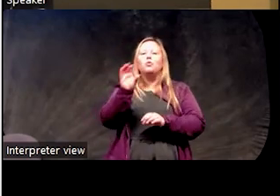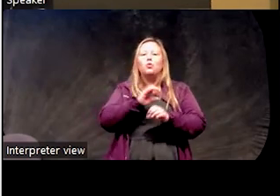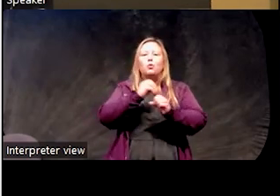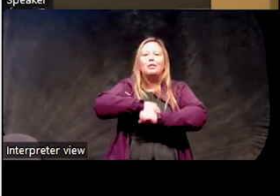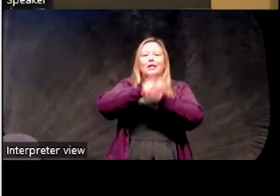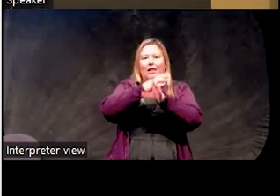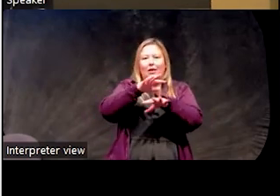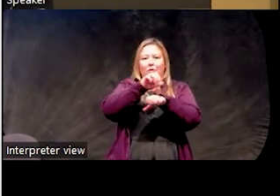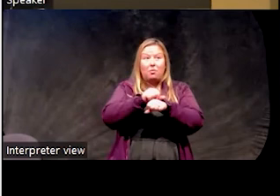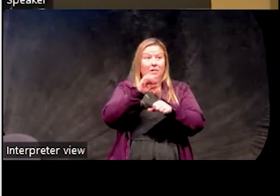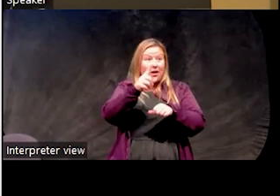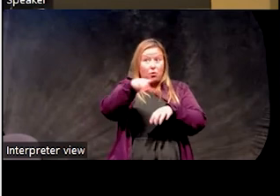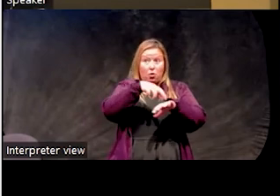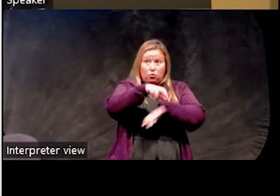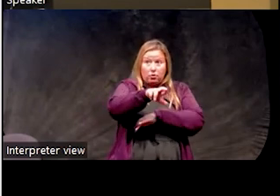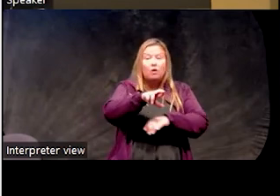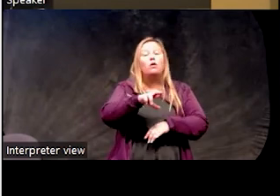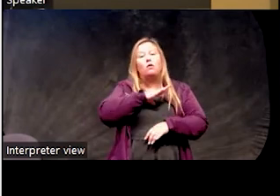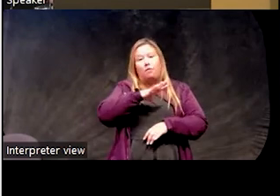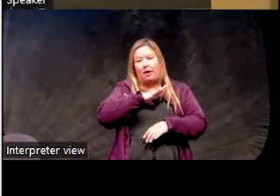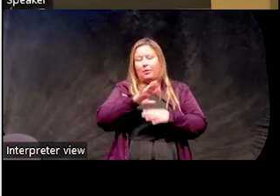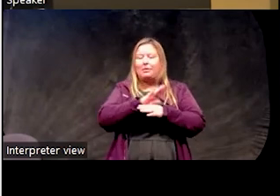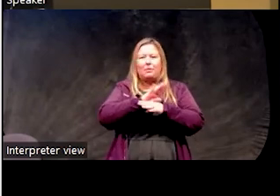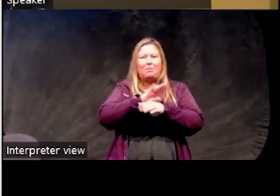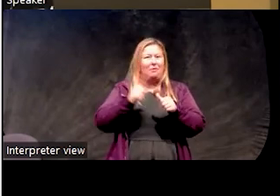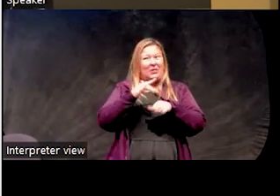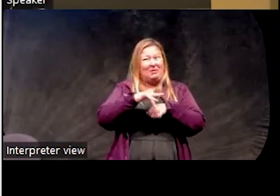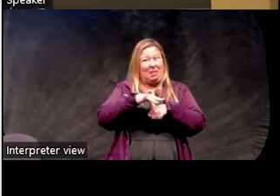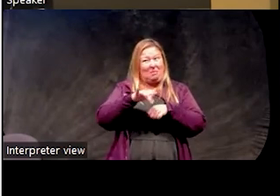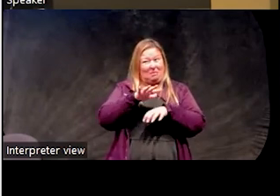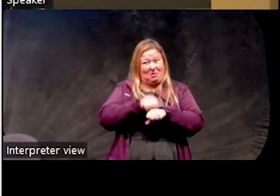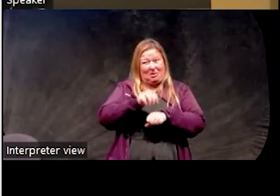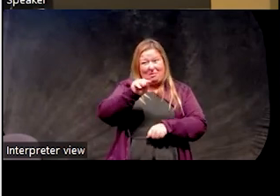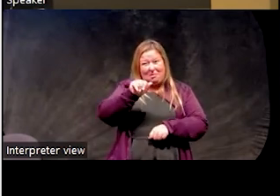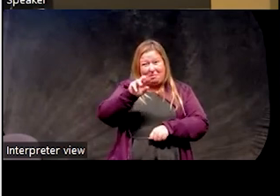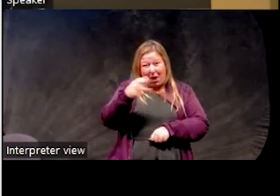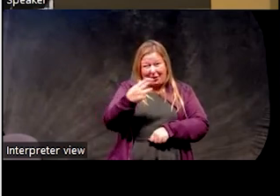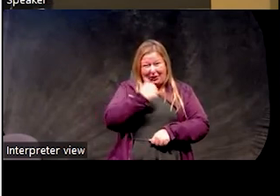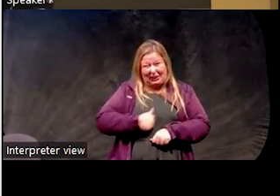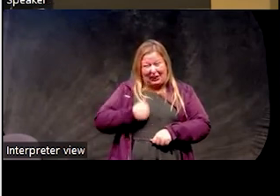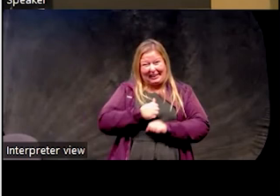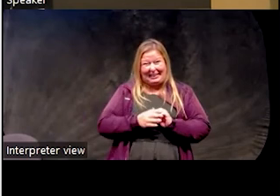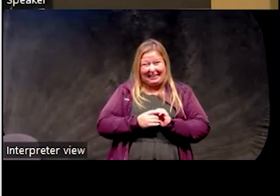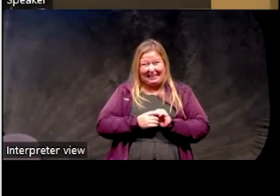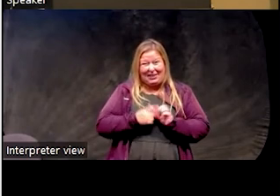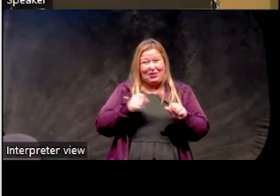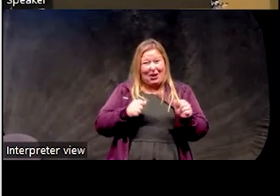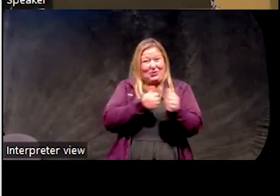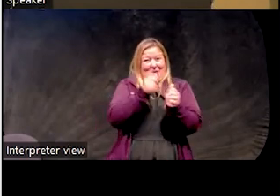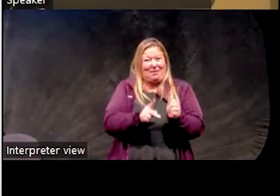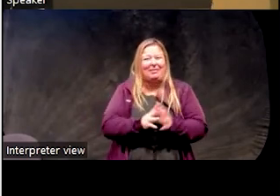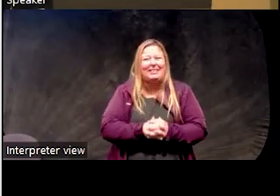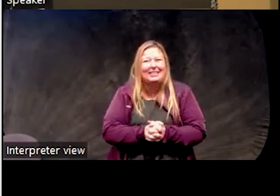want to make referrals, we are, like, booked, I think my next appointment is in March now, so sorry, we're working on it.